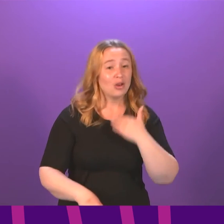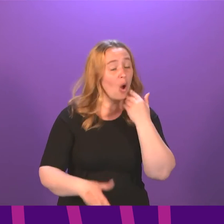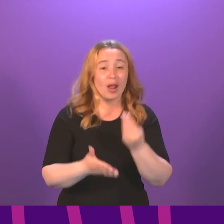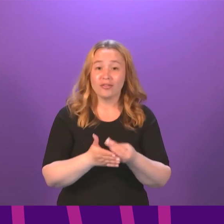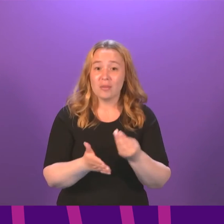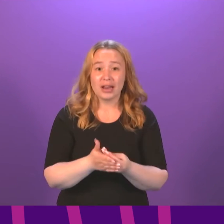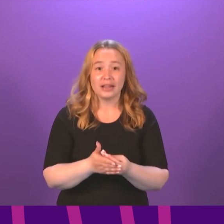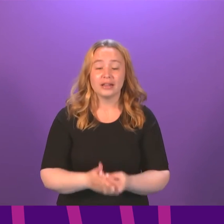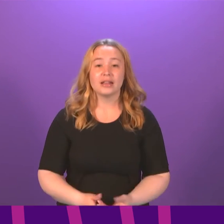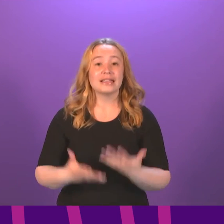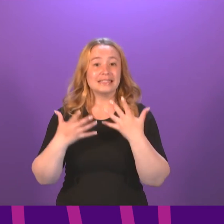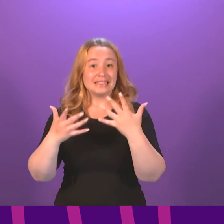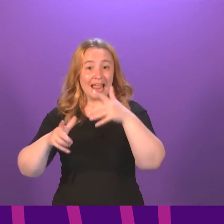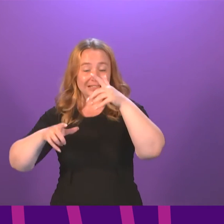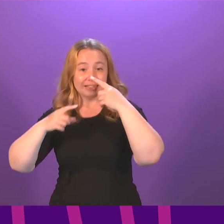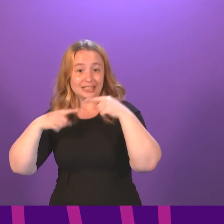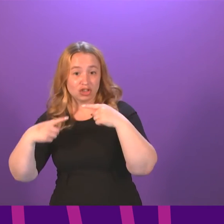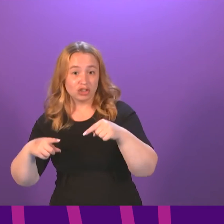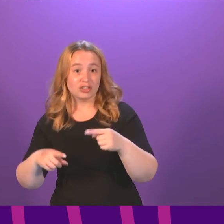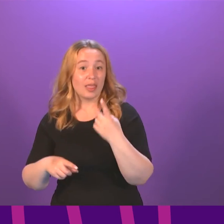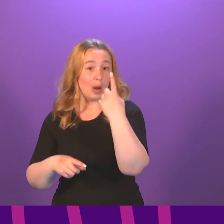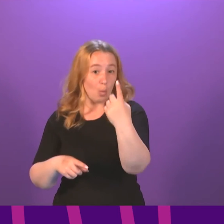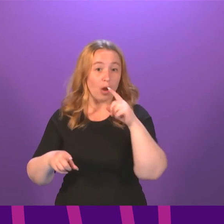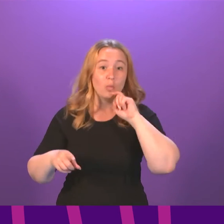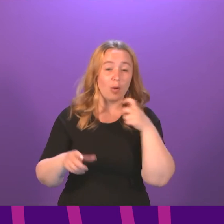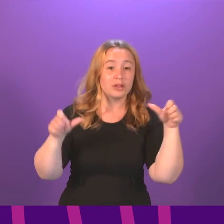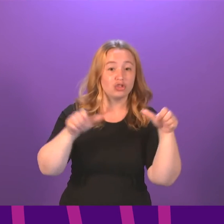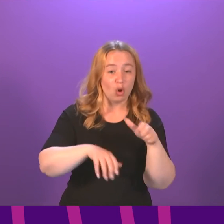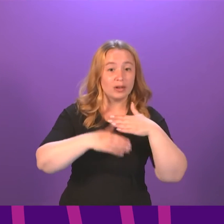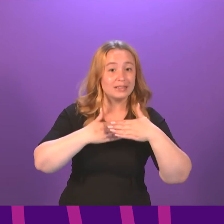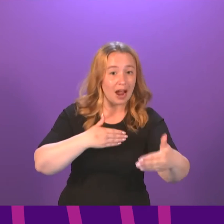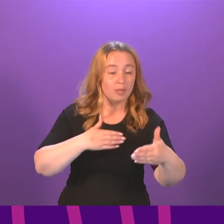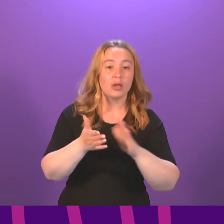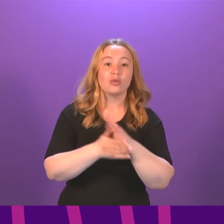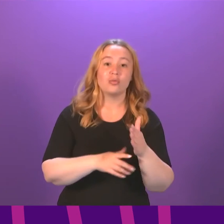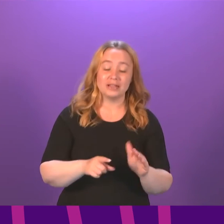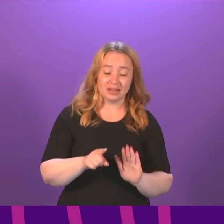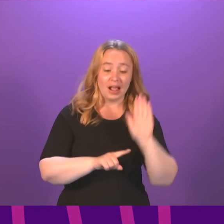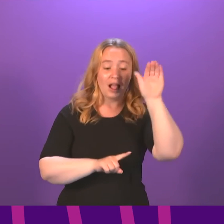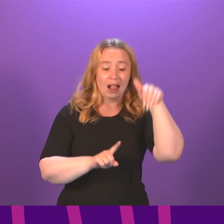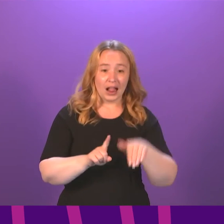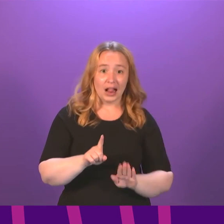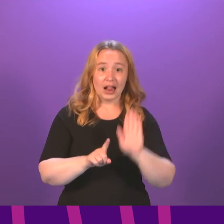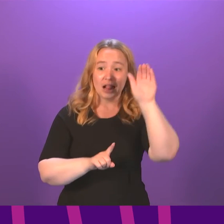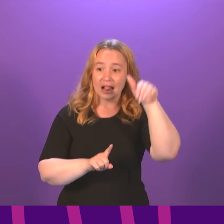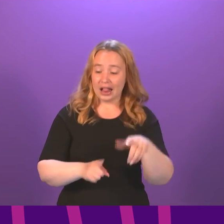are now on short-term contracts, bobbing from one precarious job to the next for years on end. This is